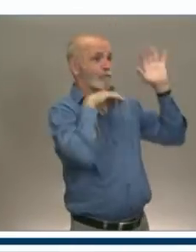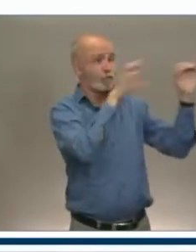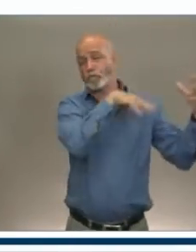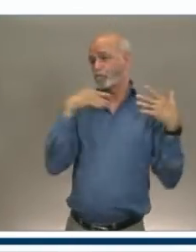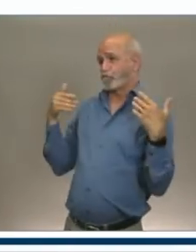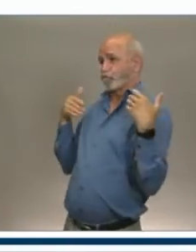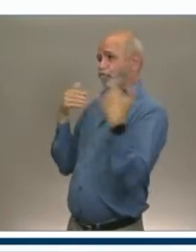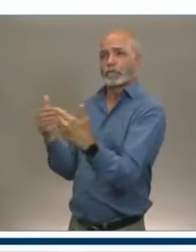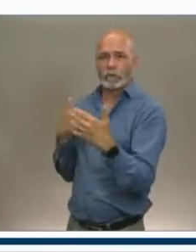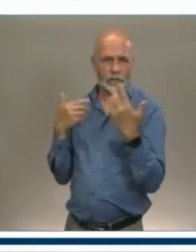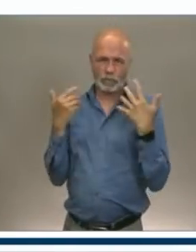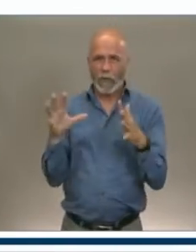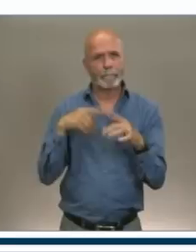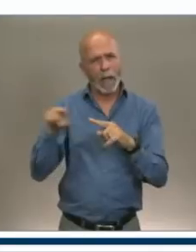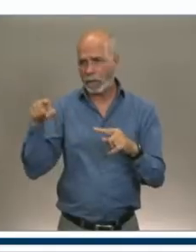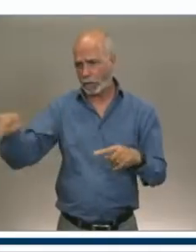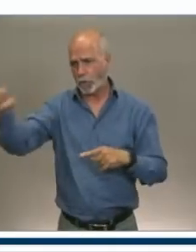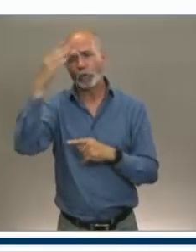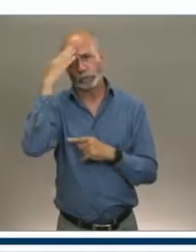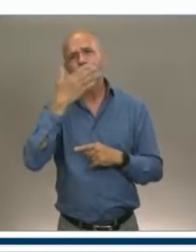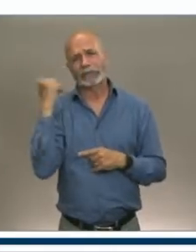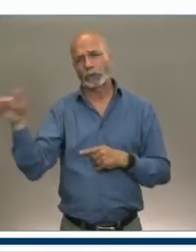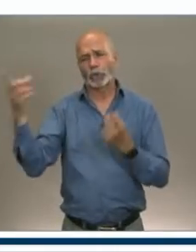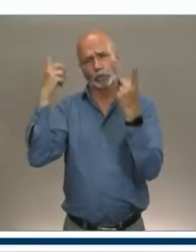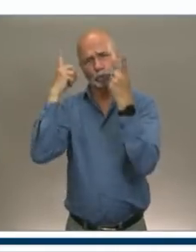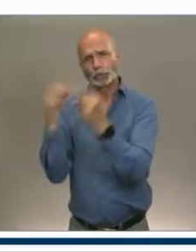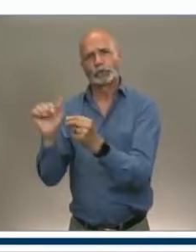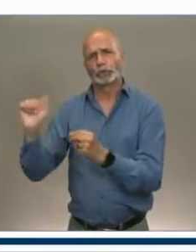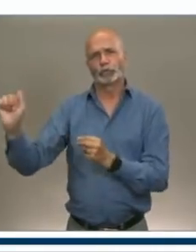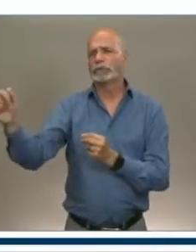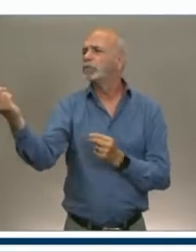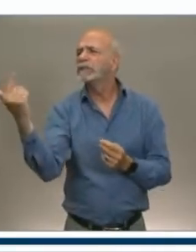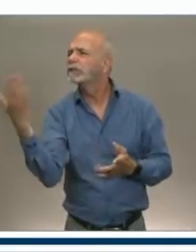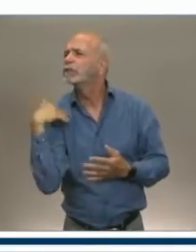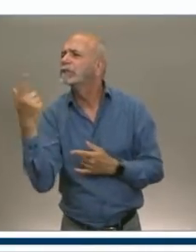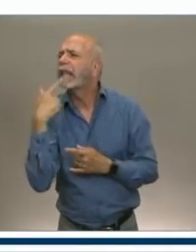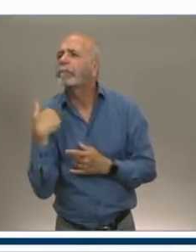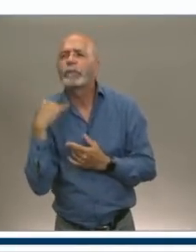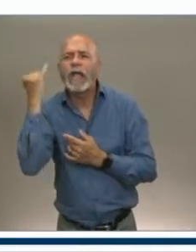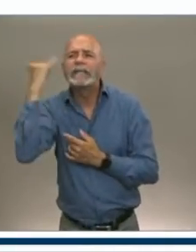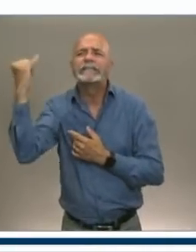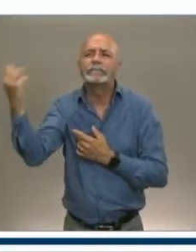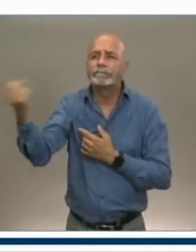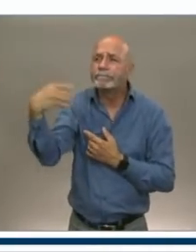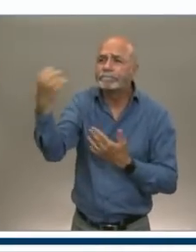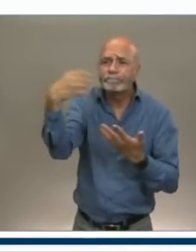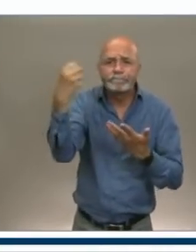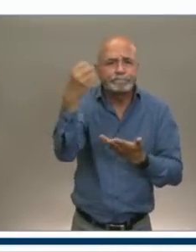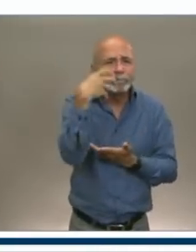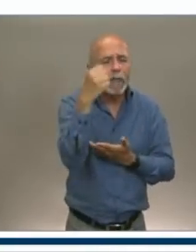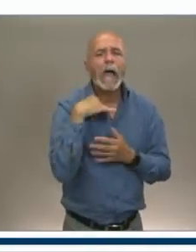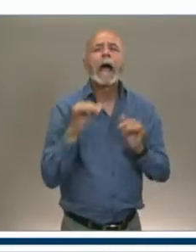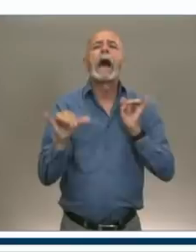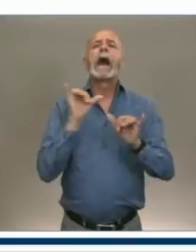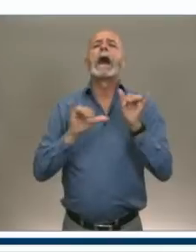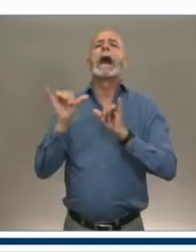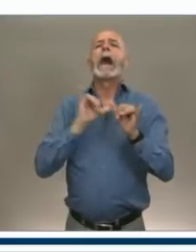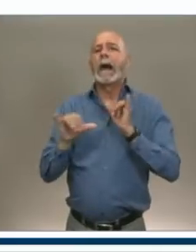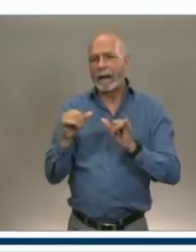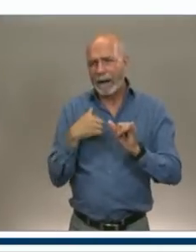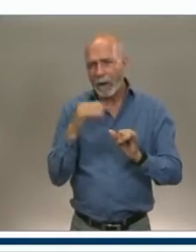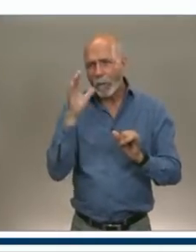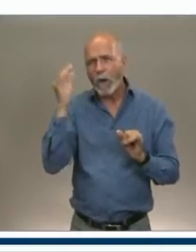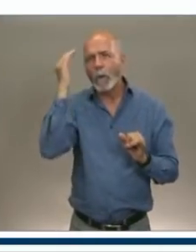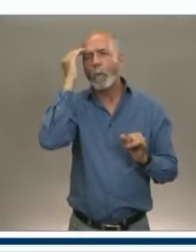know what's best for their industry. So, you know, they were communicating to us. A big part of the communications I was hearing